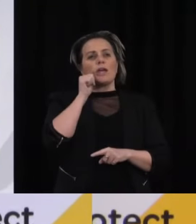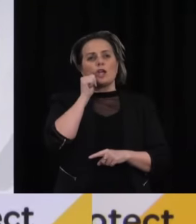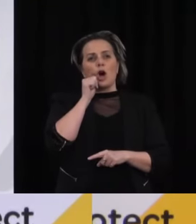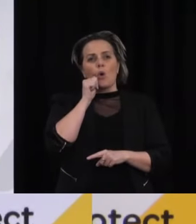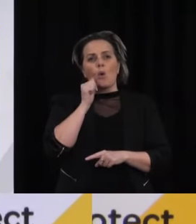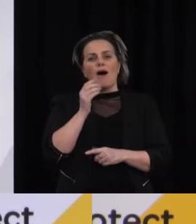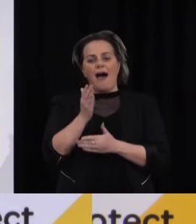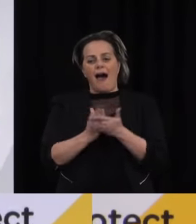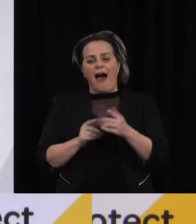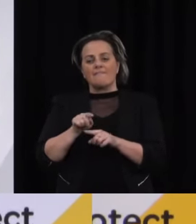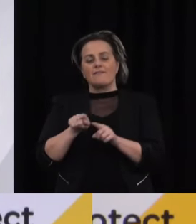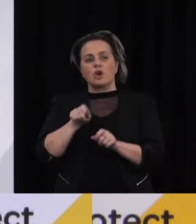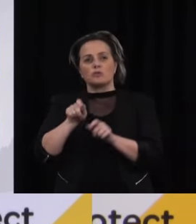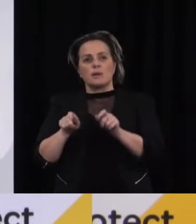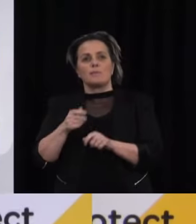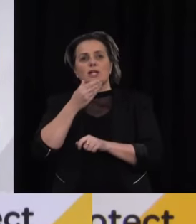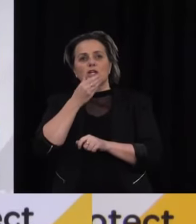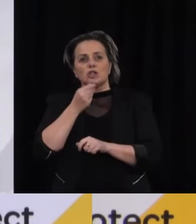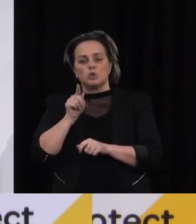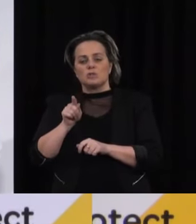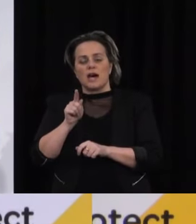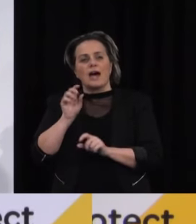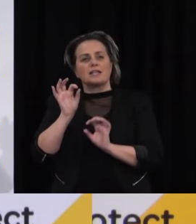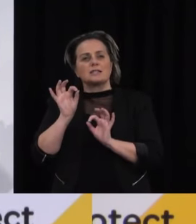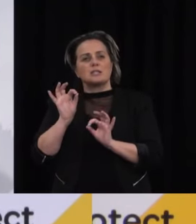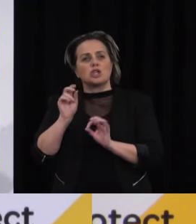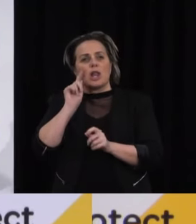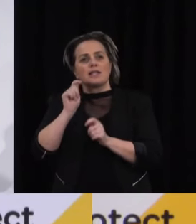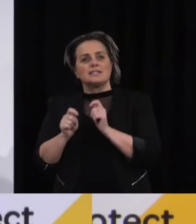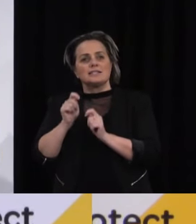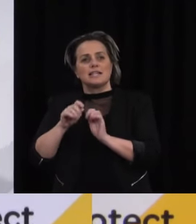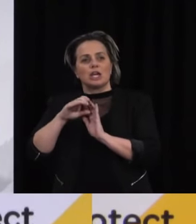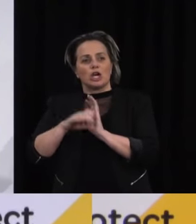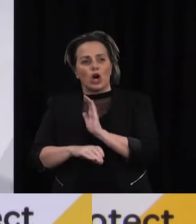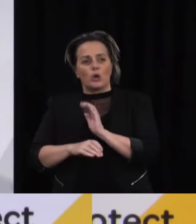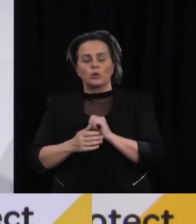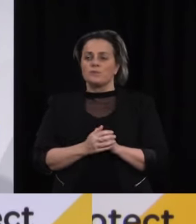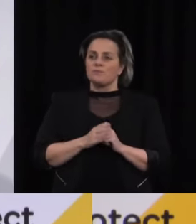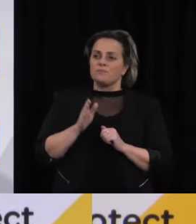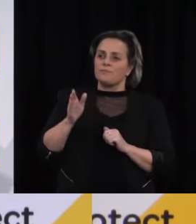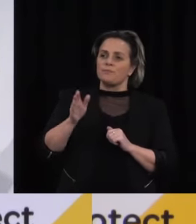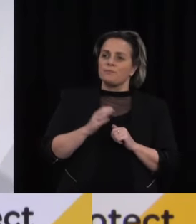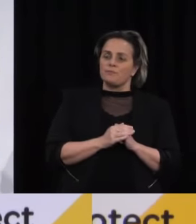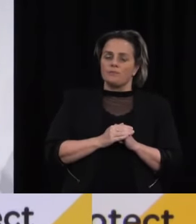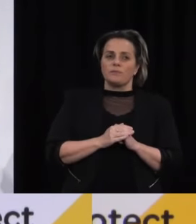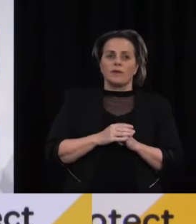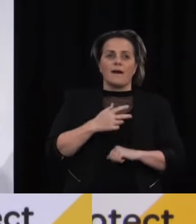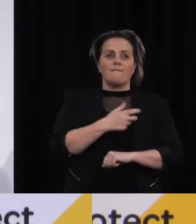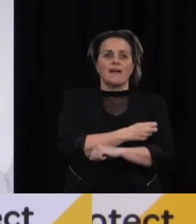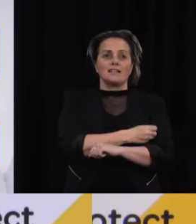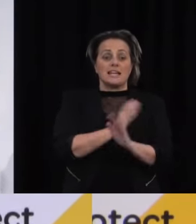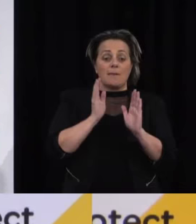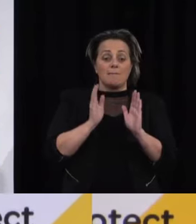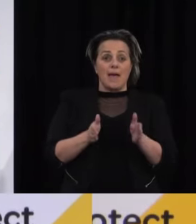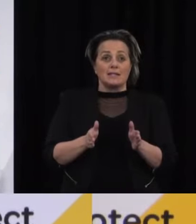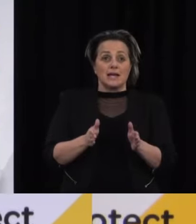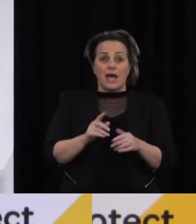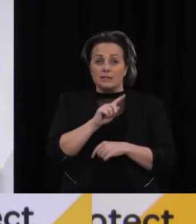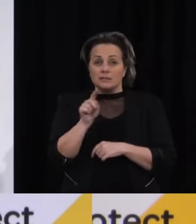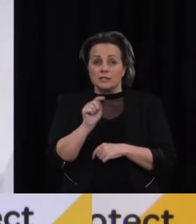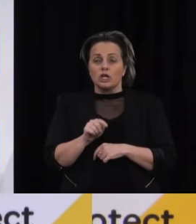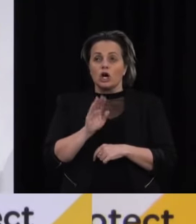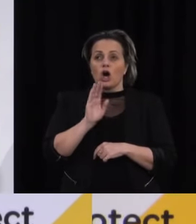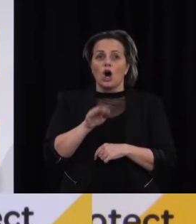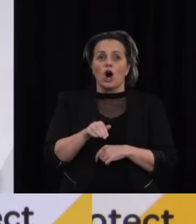had used a surveillance testing code. Henry, last question. One of the things Judith Collins asked out today was vaccine mandates for customers and whether she was comfortable